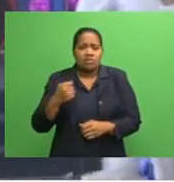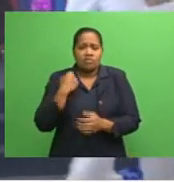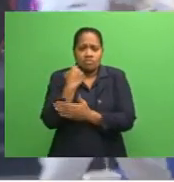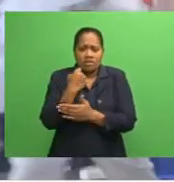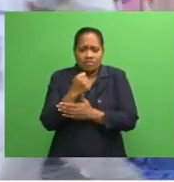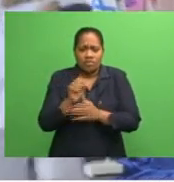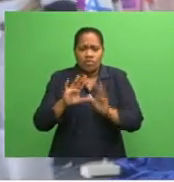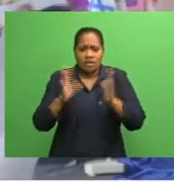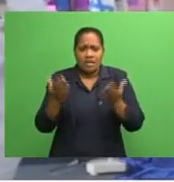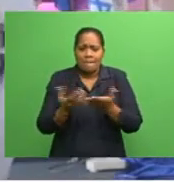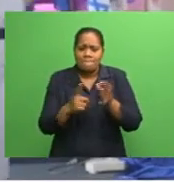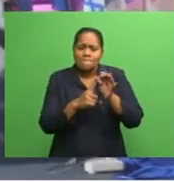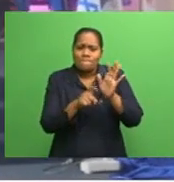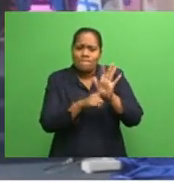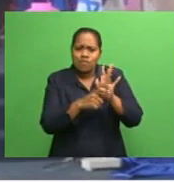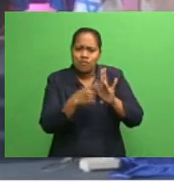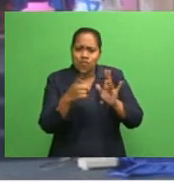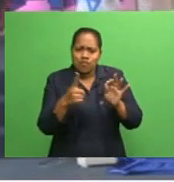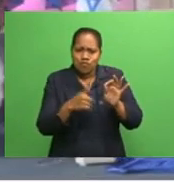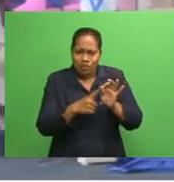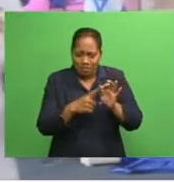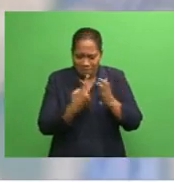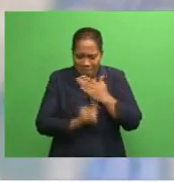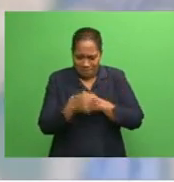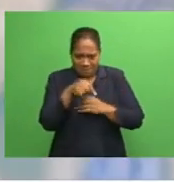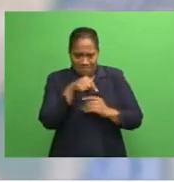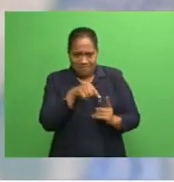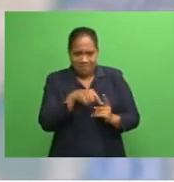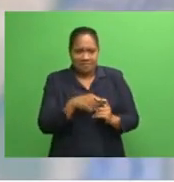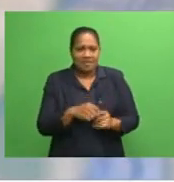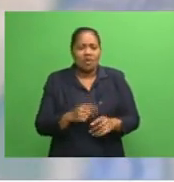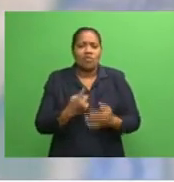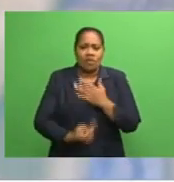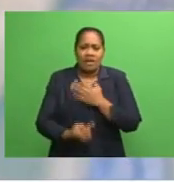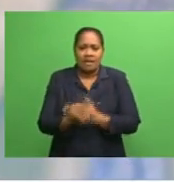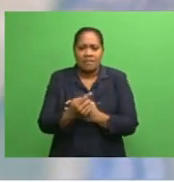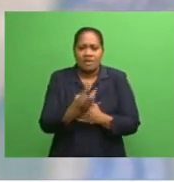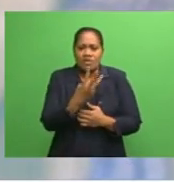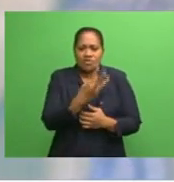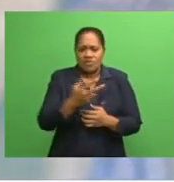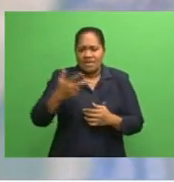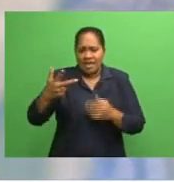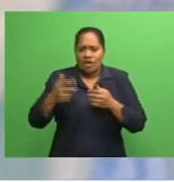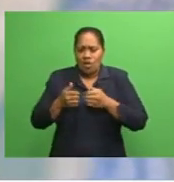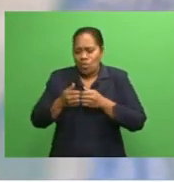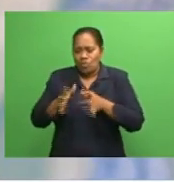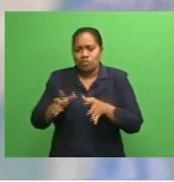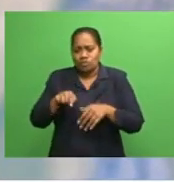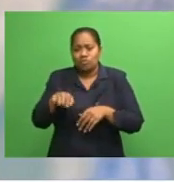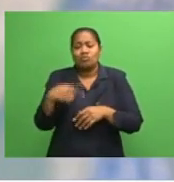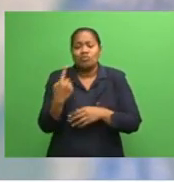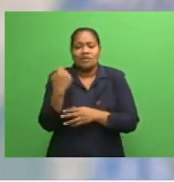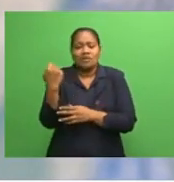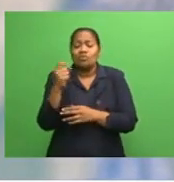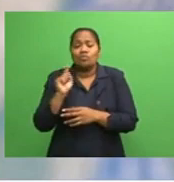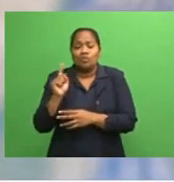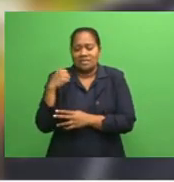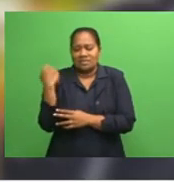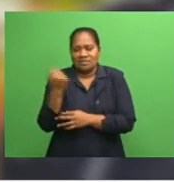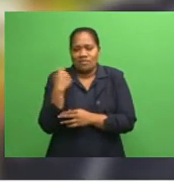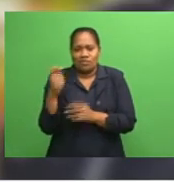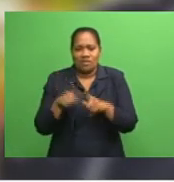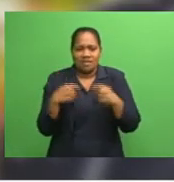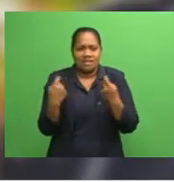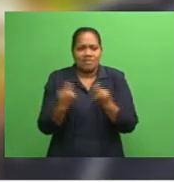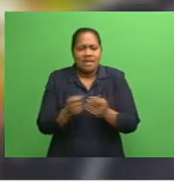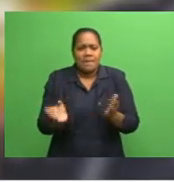on May 19th of the same year in a 3-8 loss to Samoa. He played only one game at the World Cup against Australia. Yale